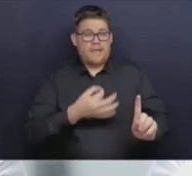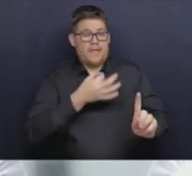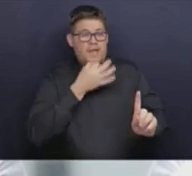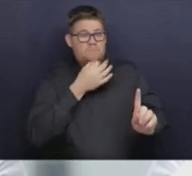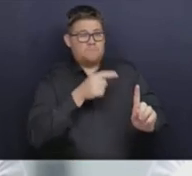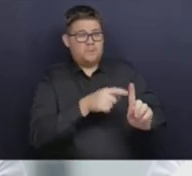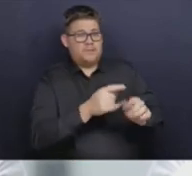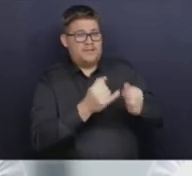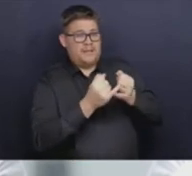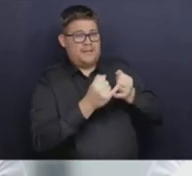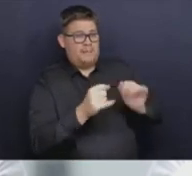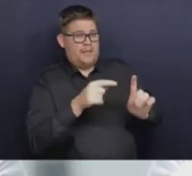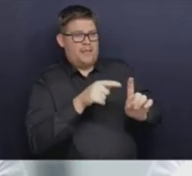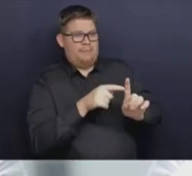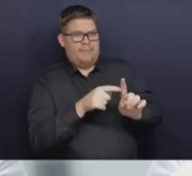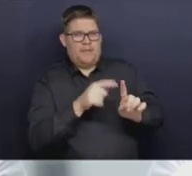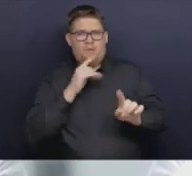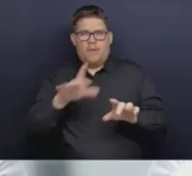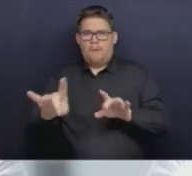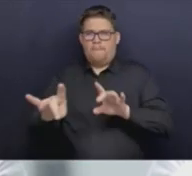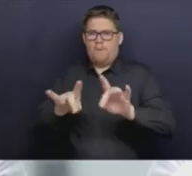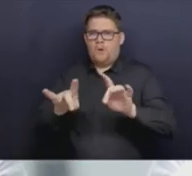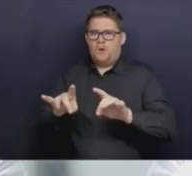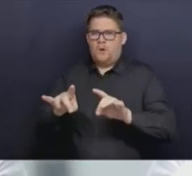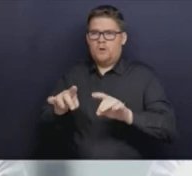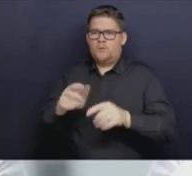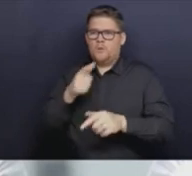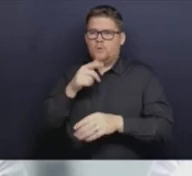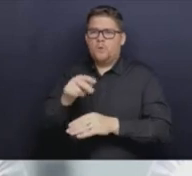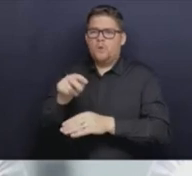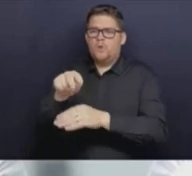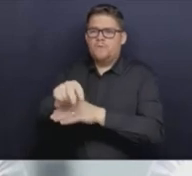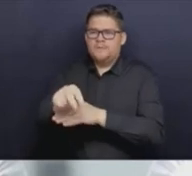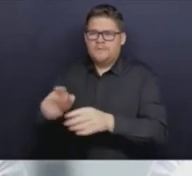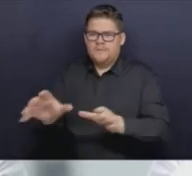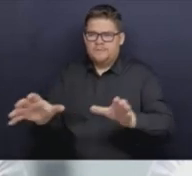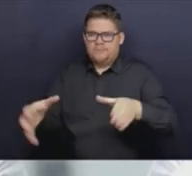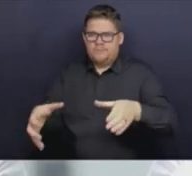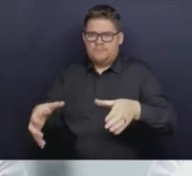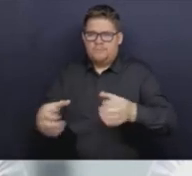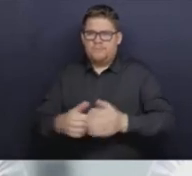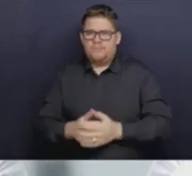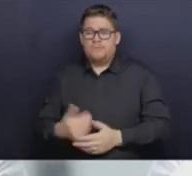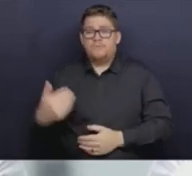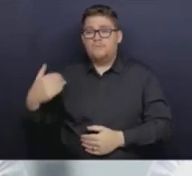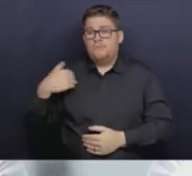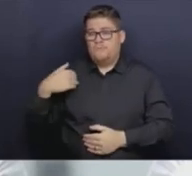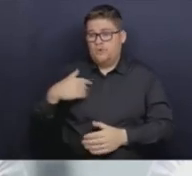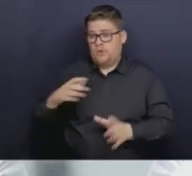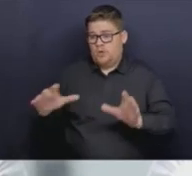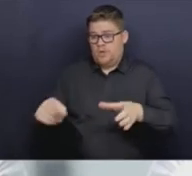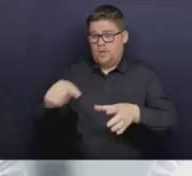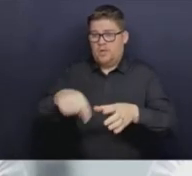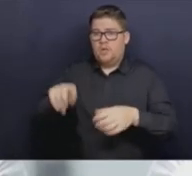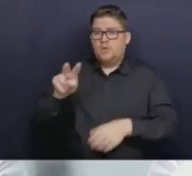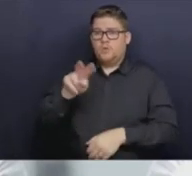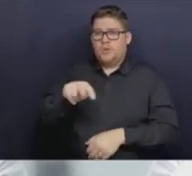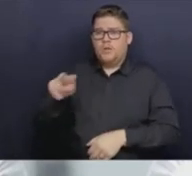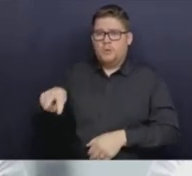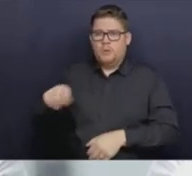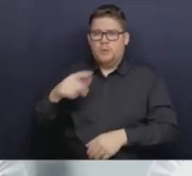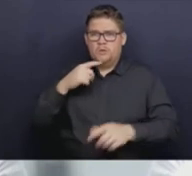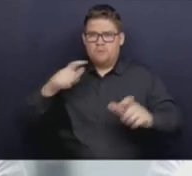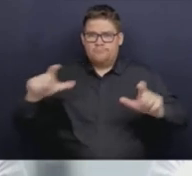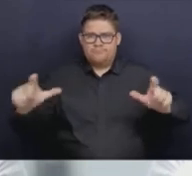sure because we had 22 out of six with health regulatory bodies with too much variety in standards and so on. So